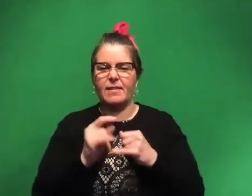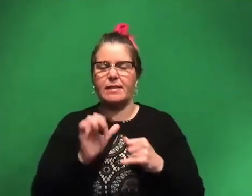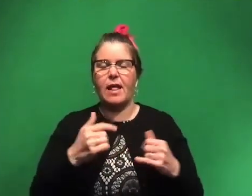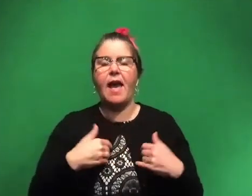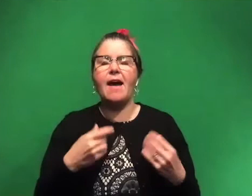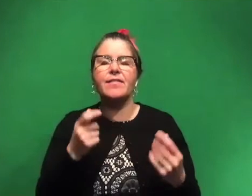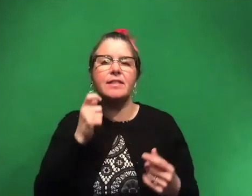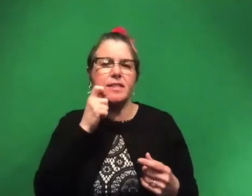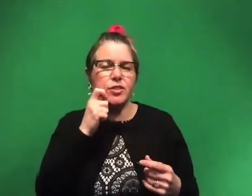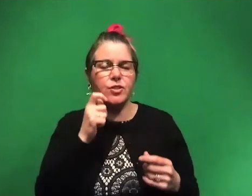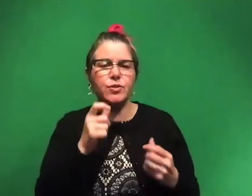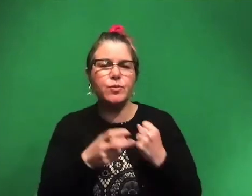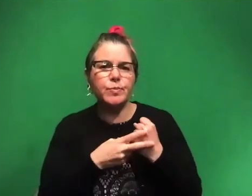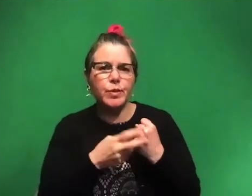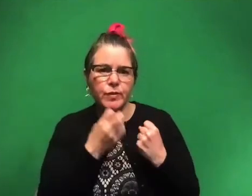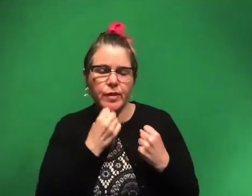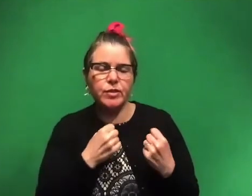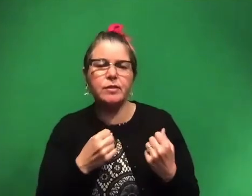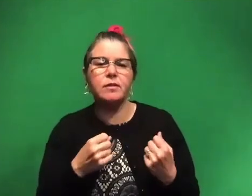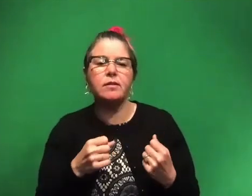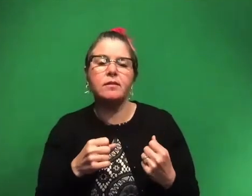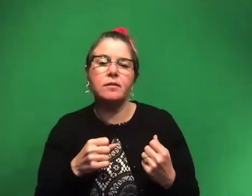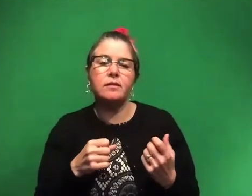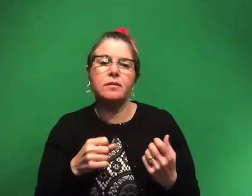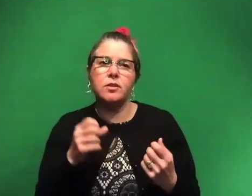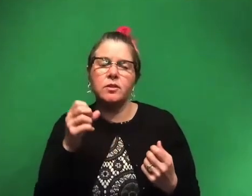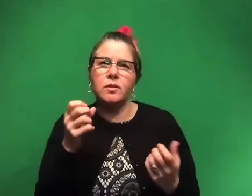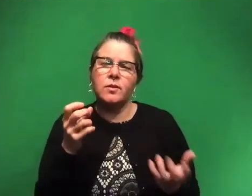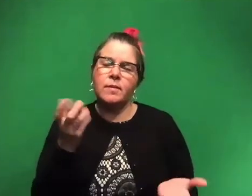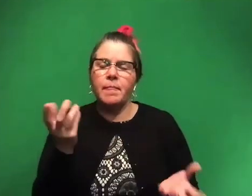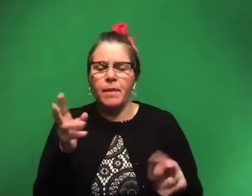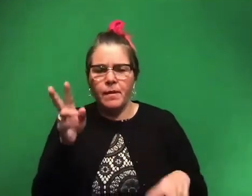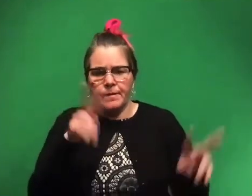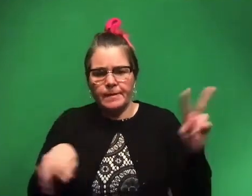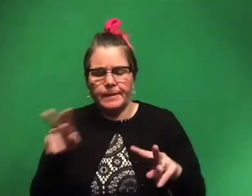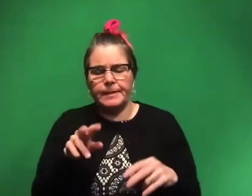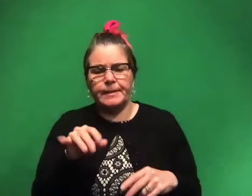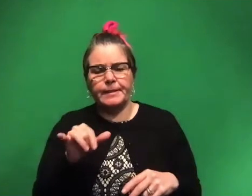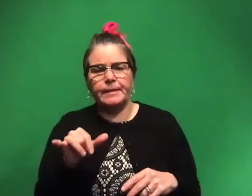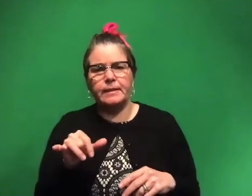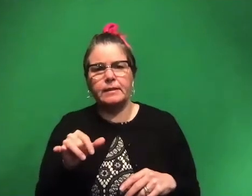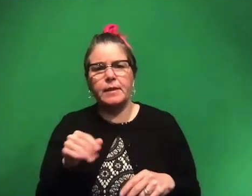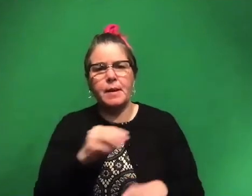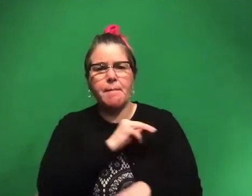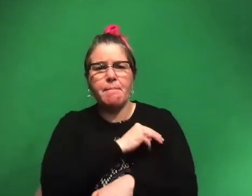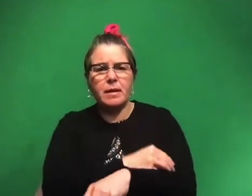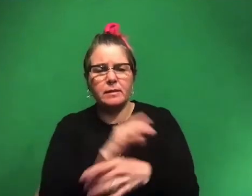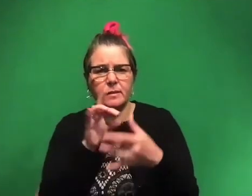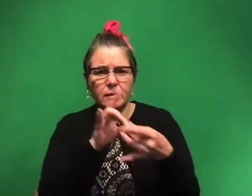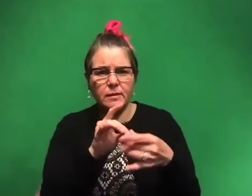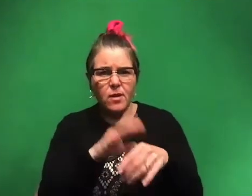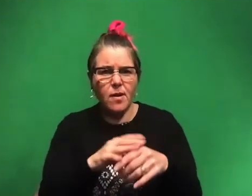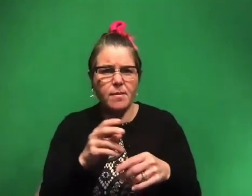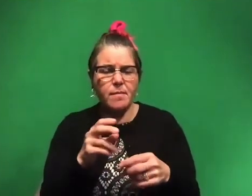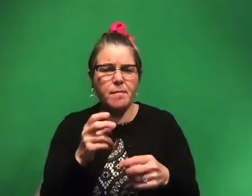preservation. But yeah, like we, we guess because we look at, um, muscle attachments on the bone. So